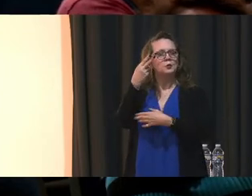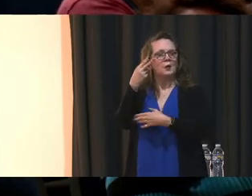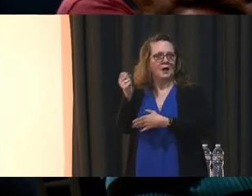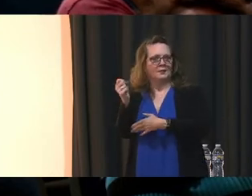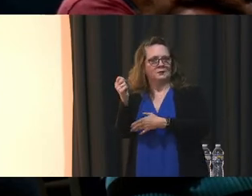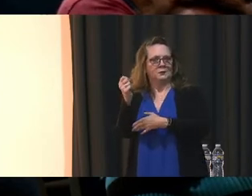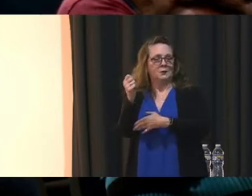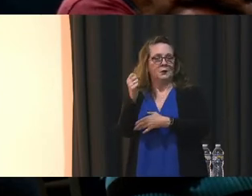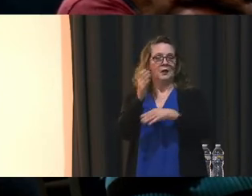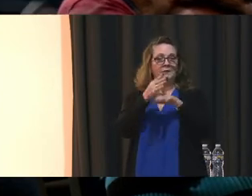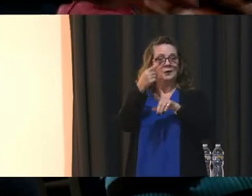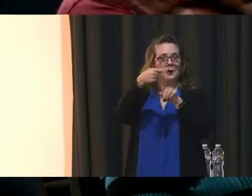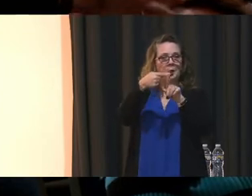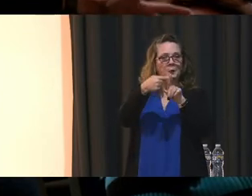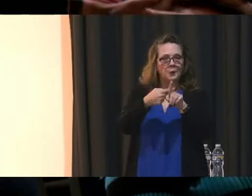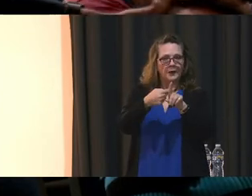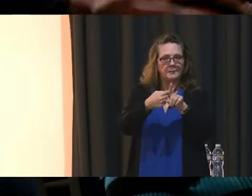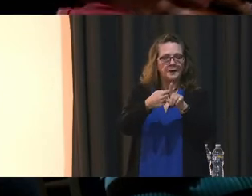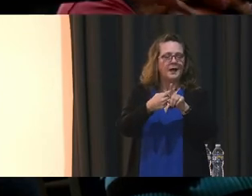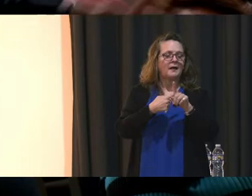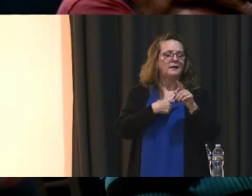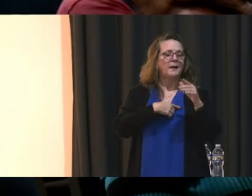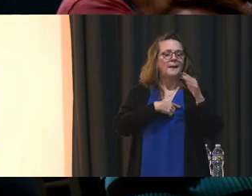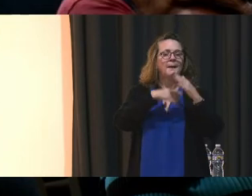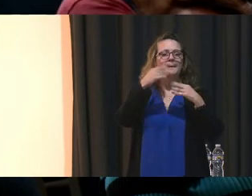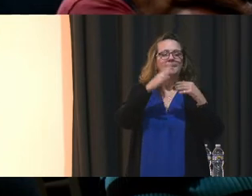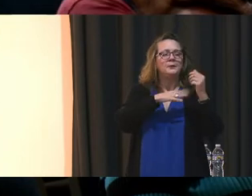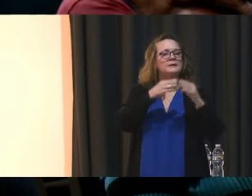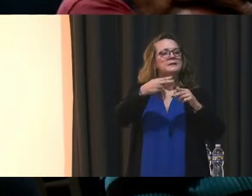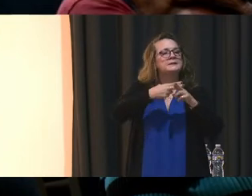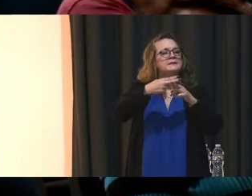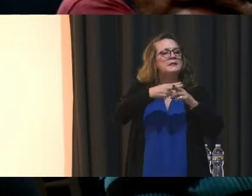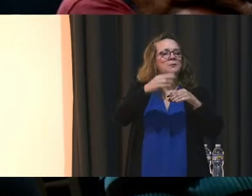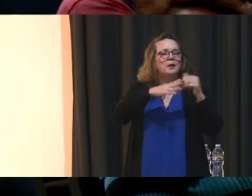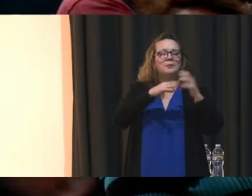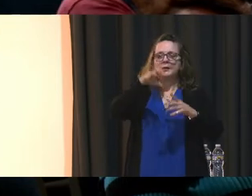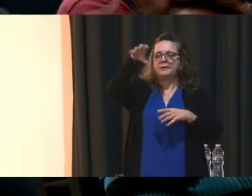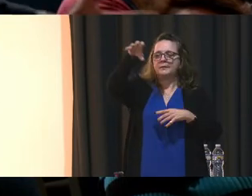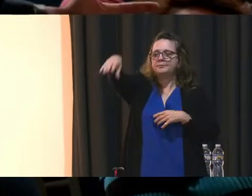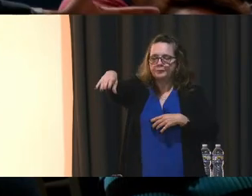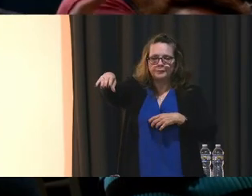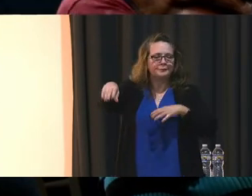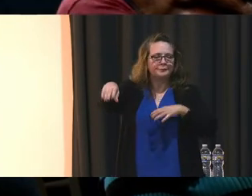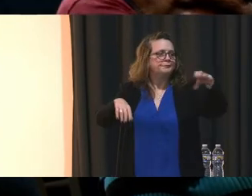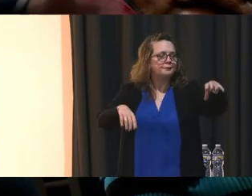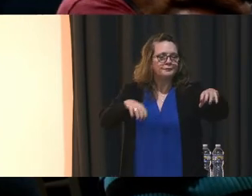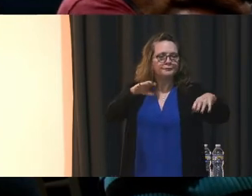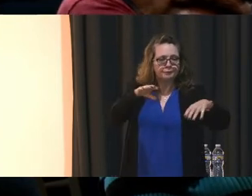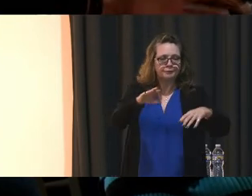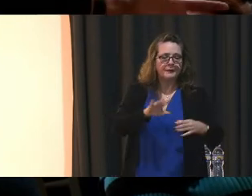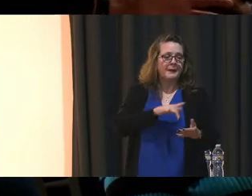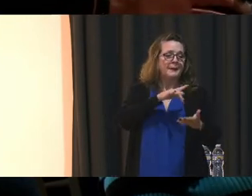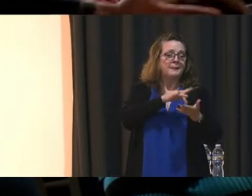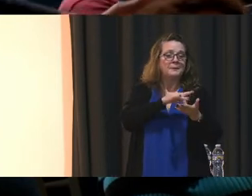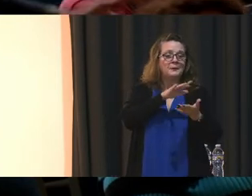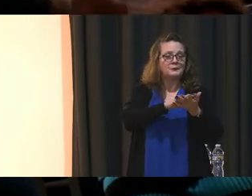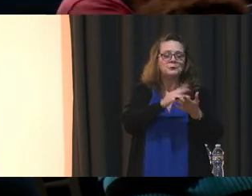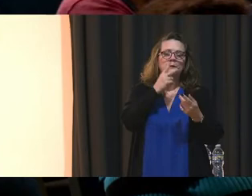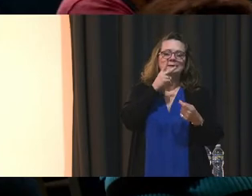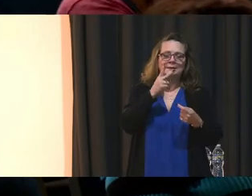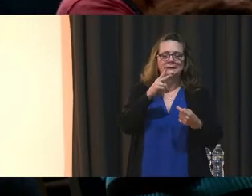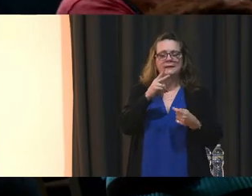after a month we had portable buildings that blocked the basketball court. If you go to Nicholas or a middle school, there are portable buildings